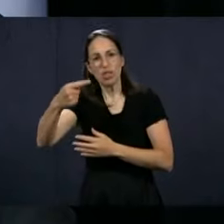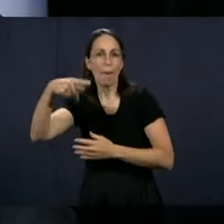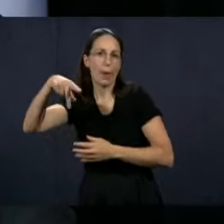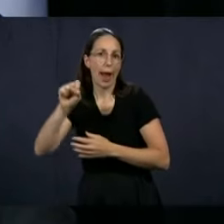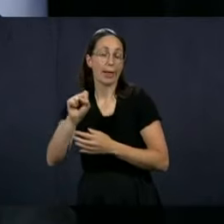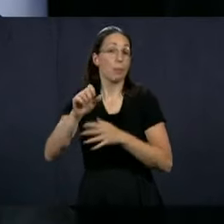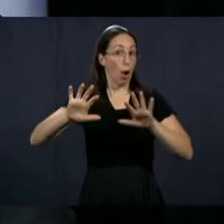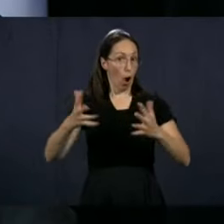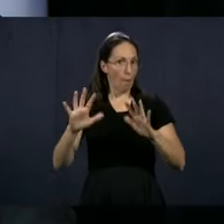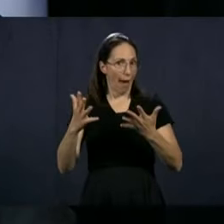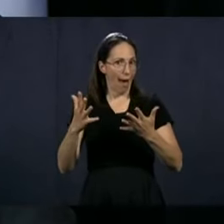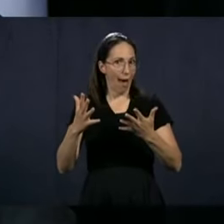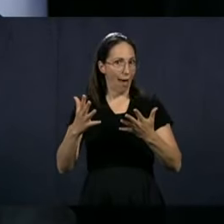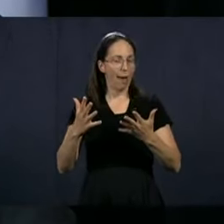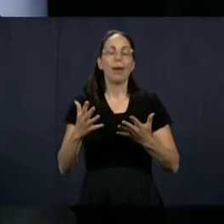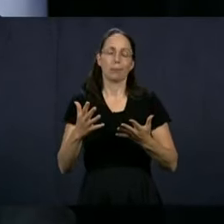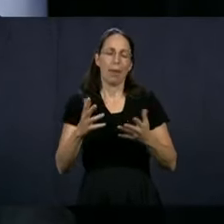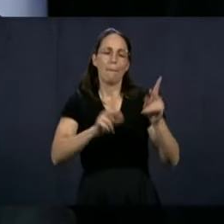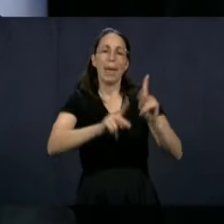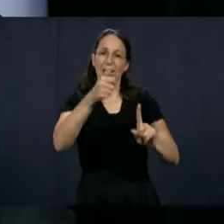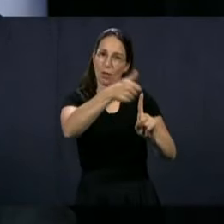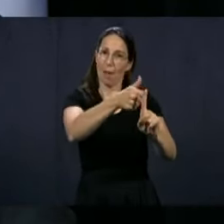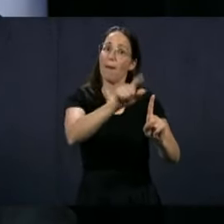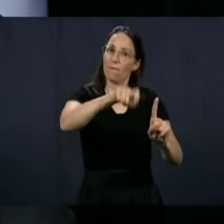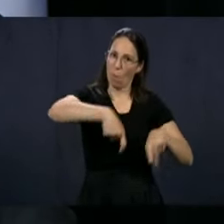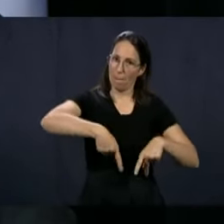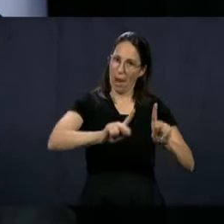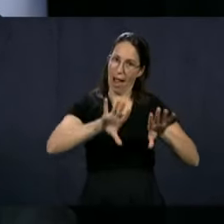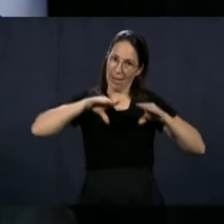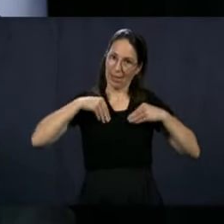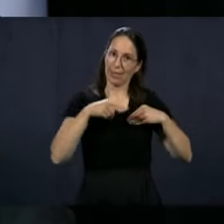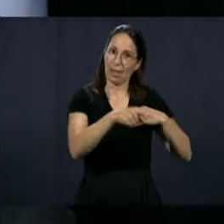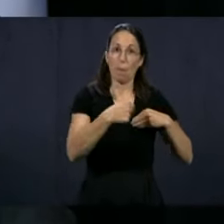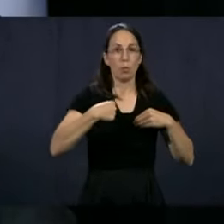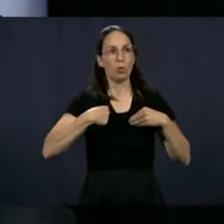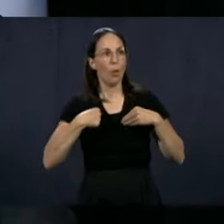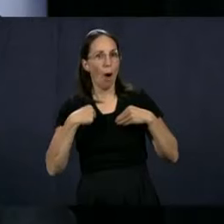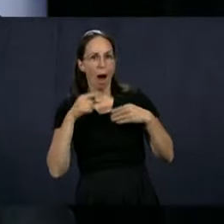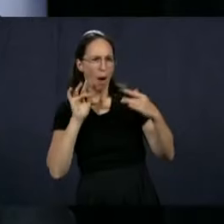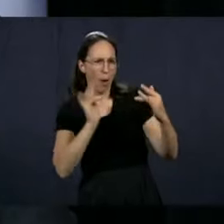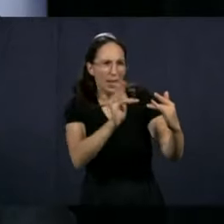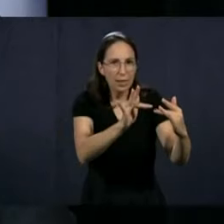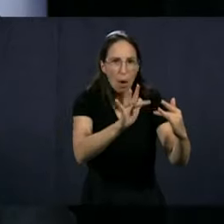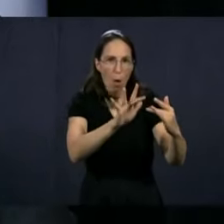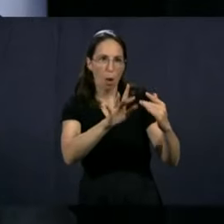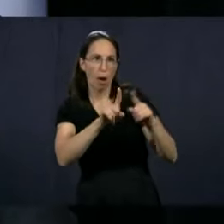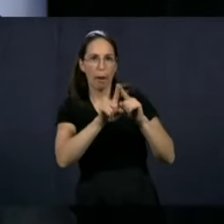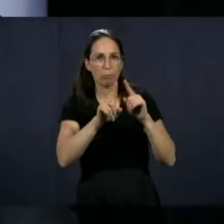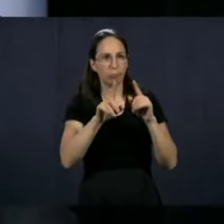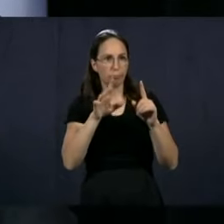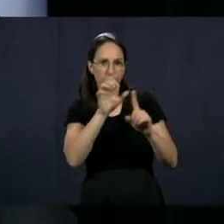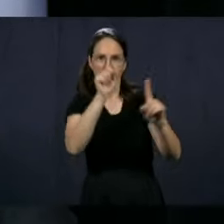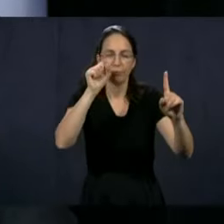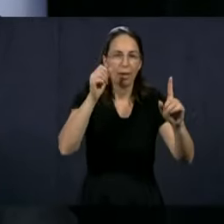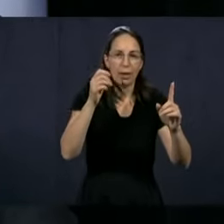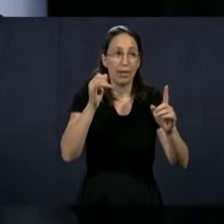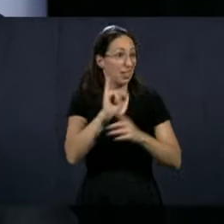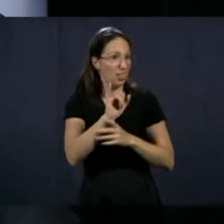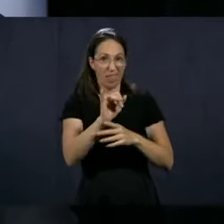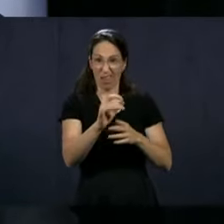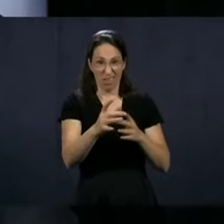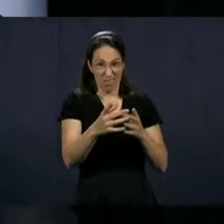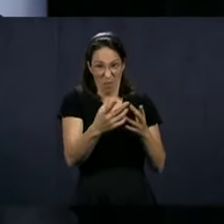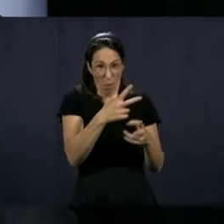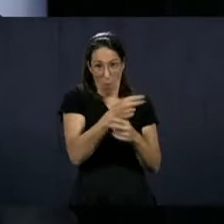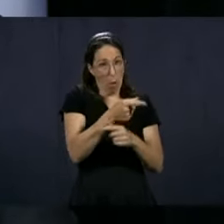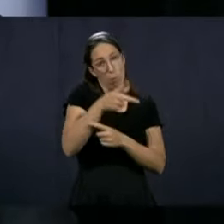it has to be done with the permission of the person. So we're not going to use data without having the permission of the